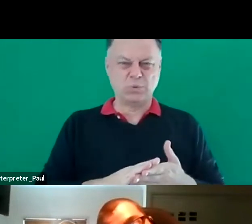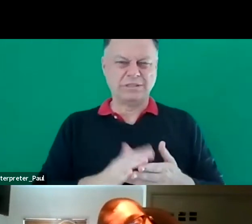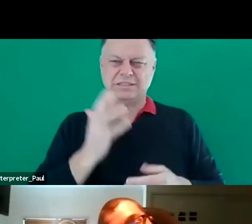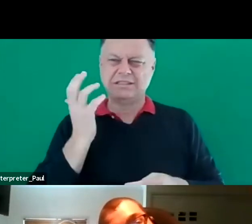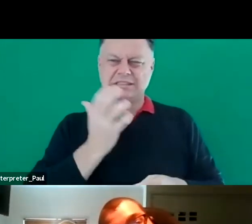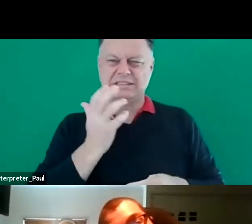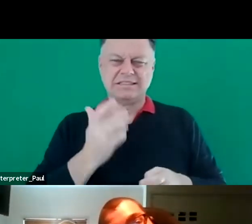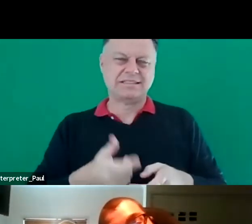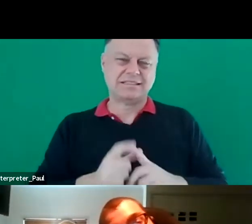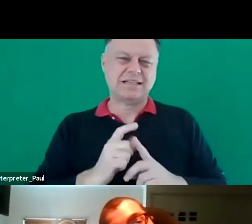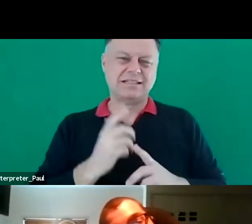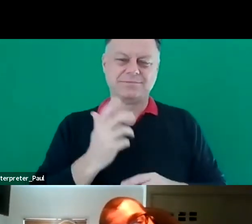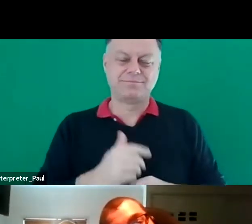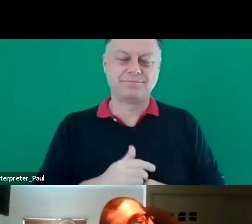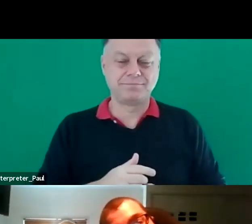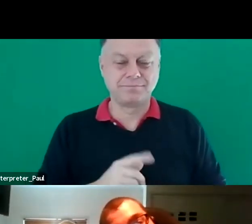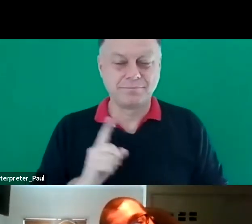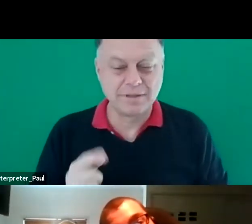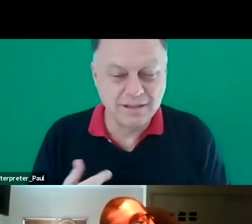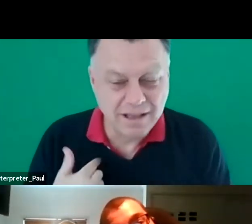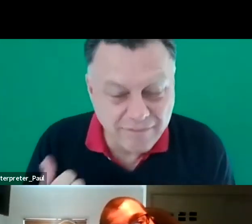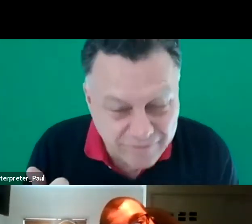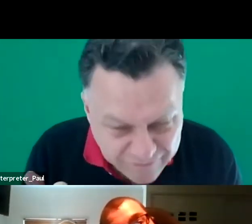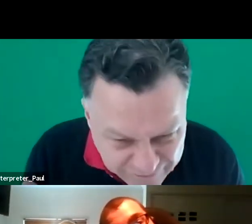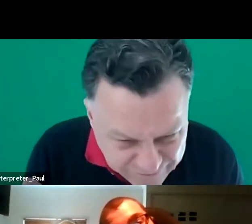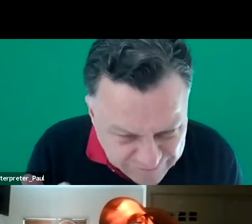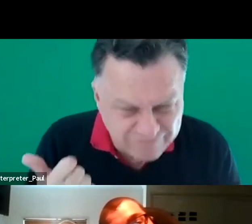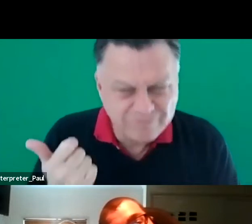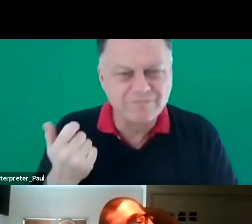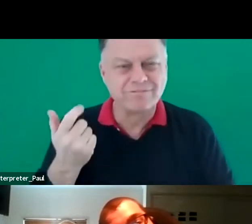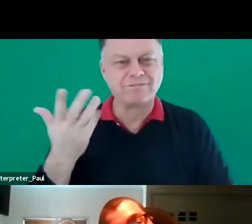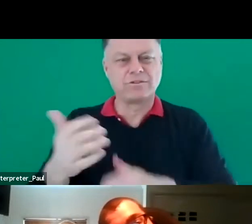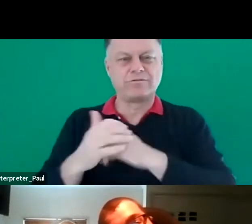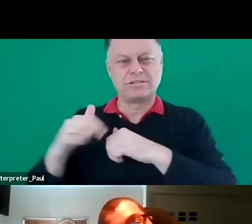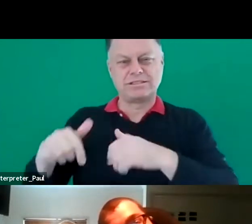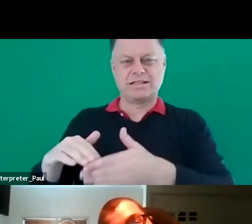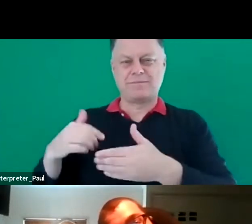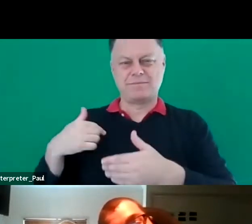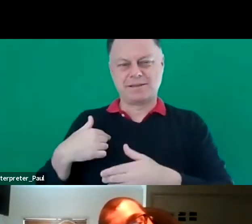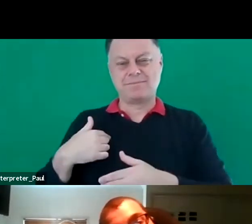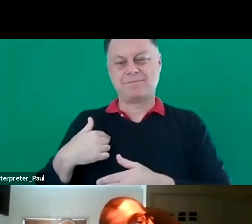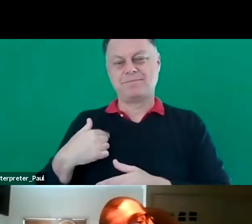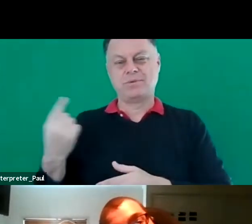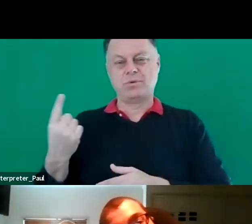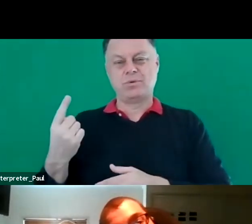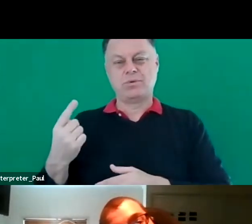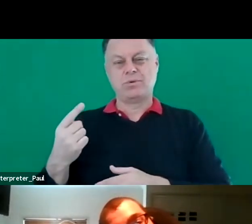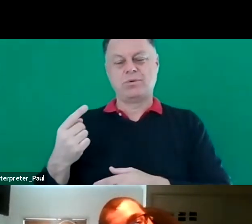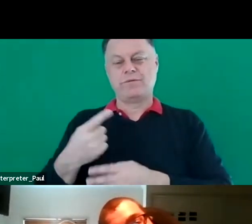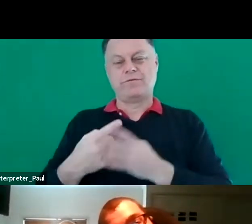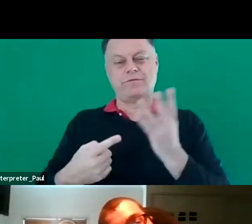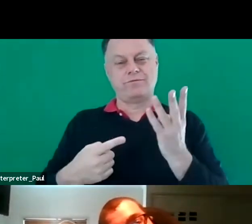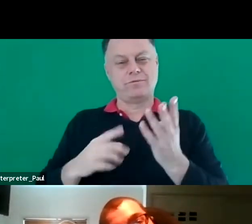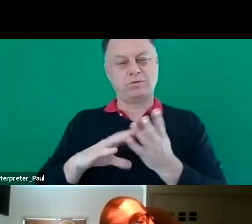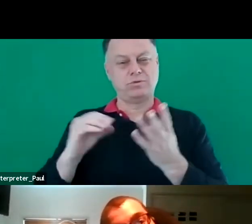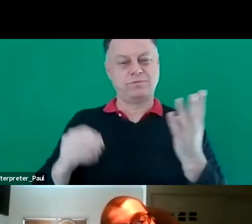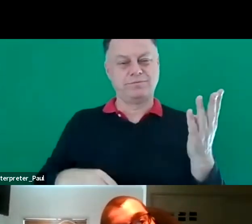place to be. But at least I have some friends with me to help me out and in the, in the person of four students.